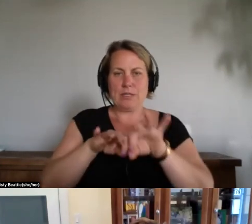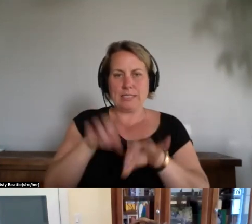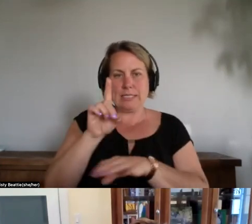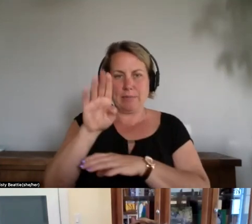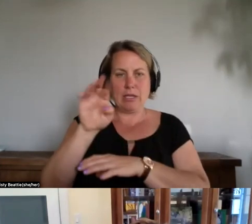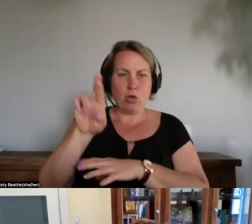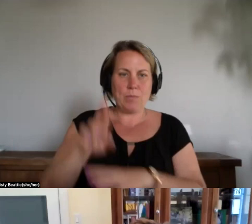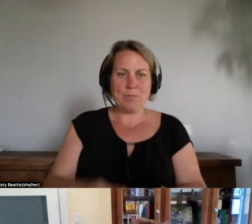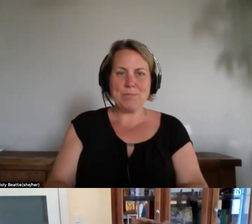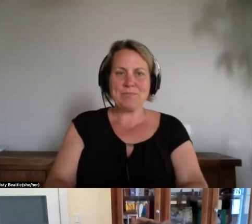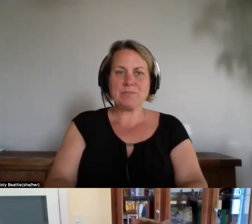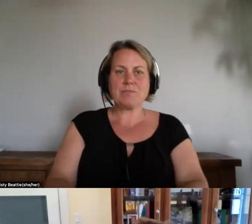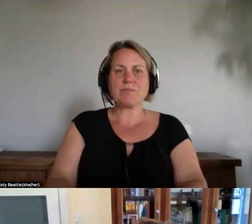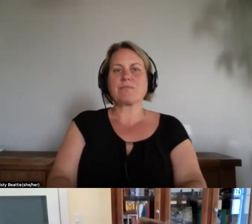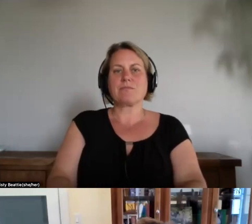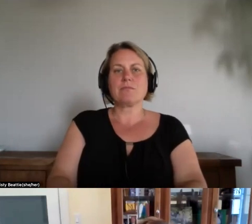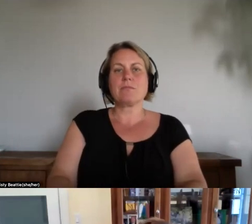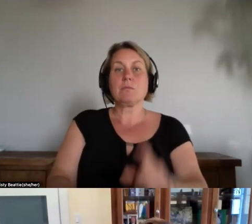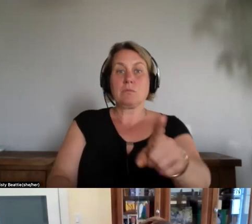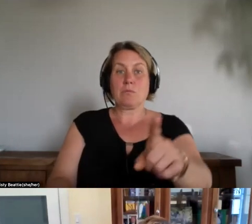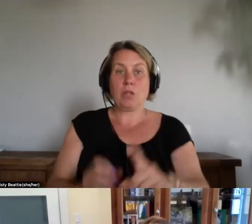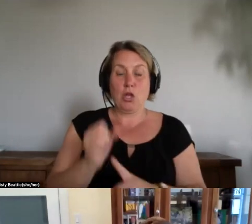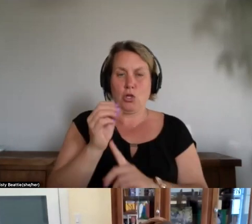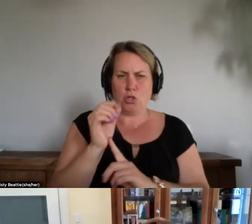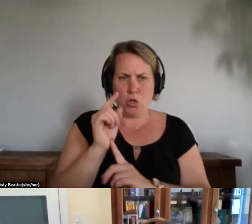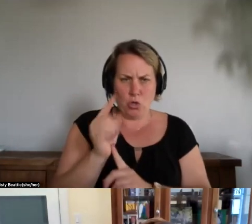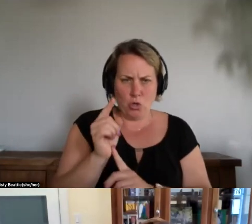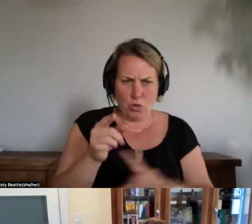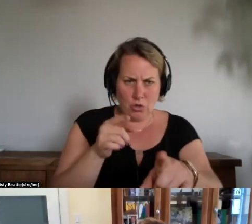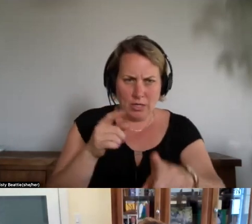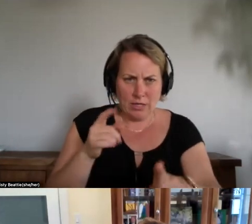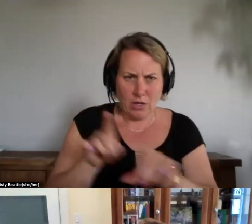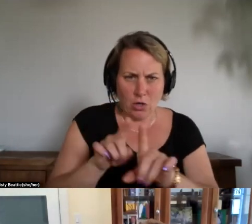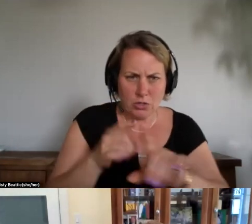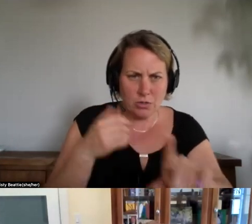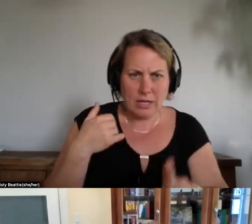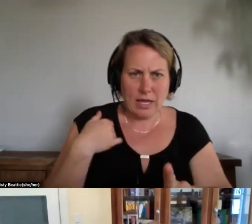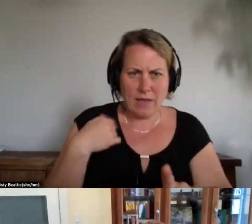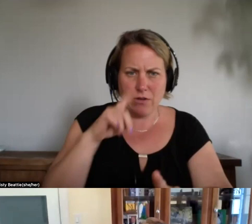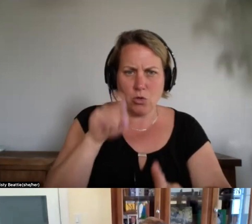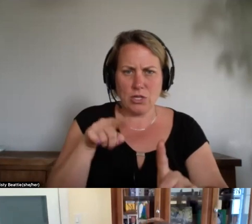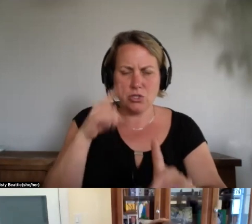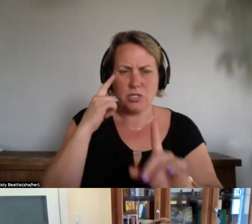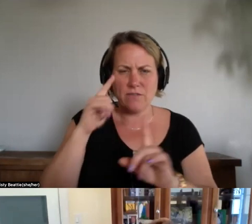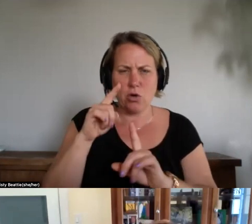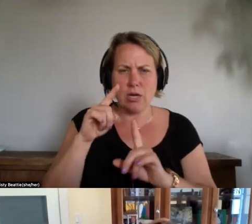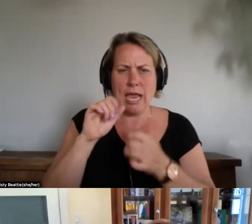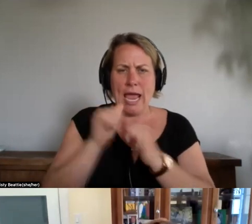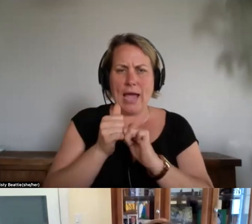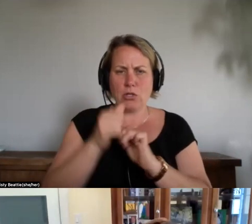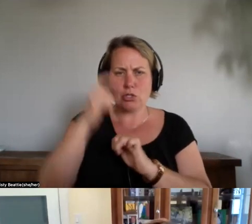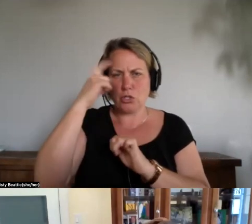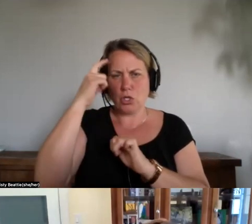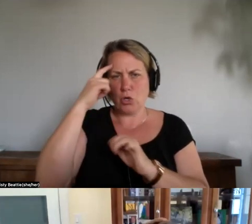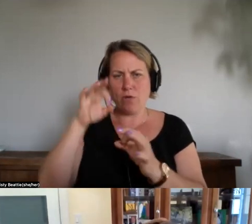what are the things that just just a sec i think there was also the question about how does neurofeedback work is that right yes